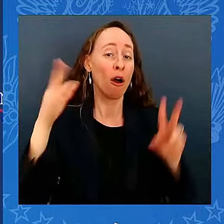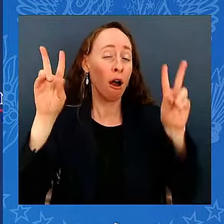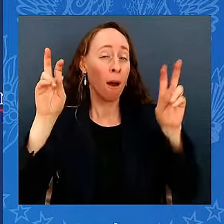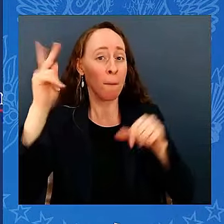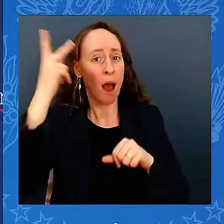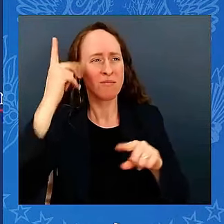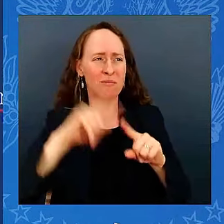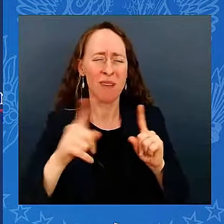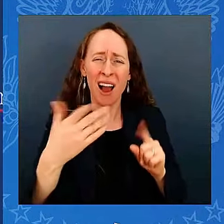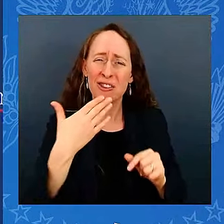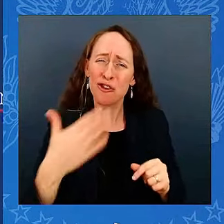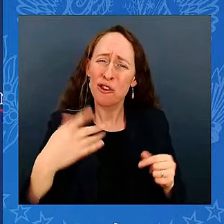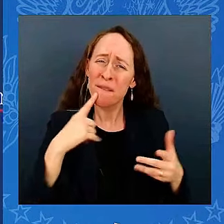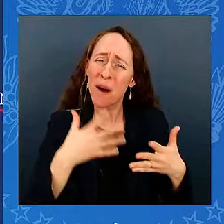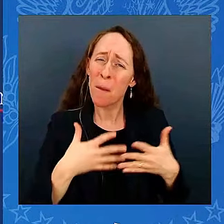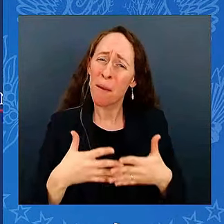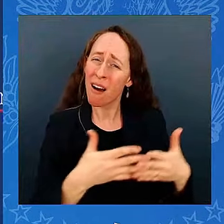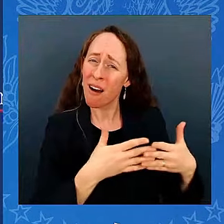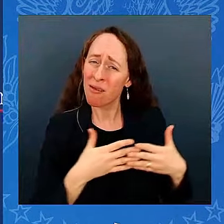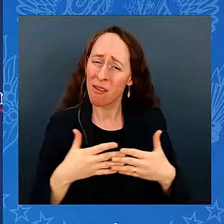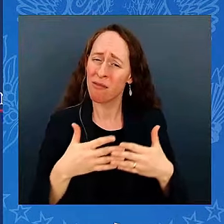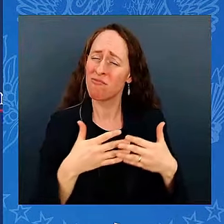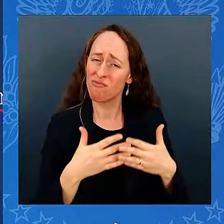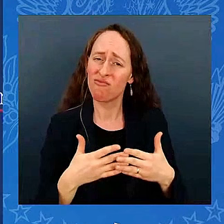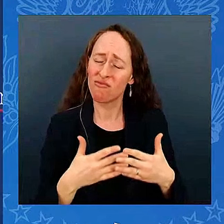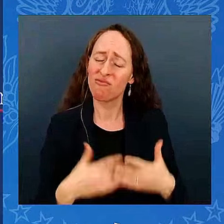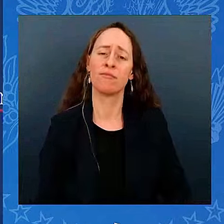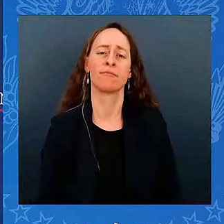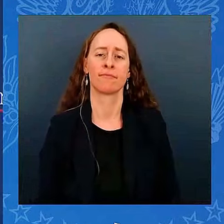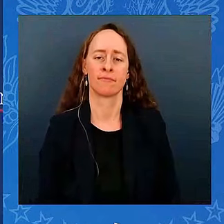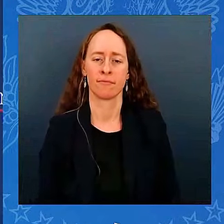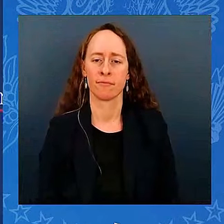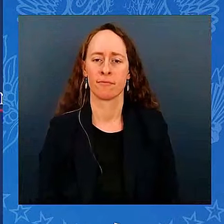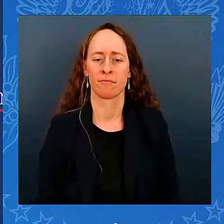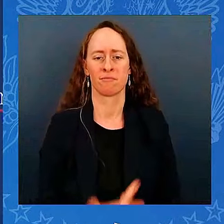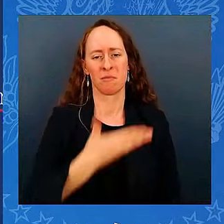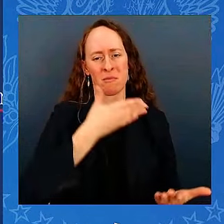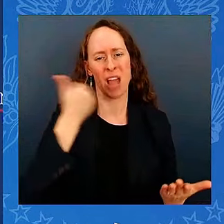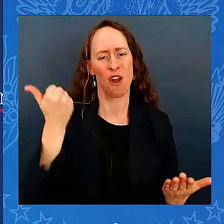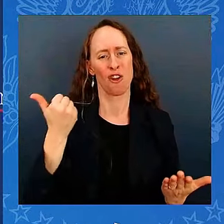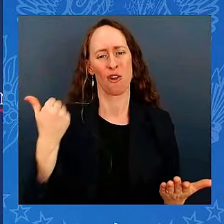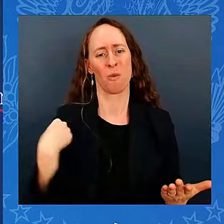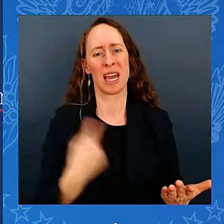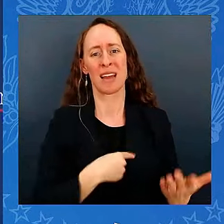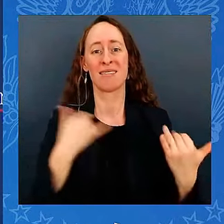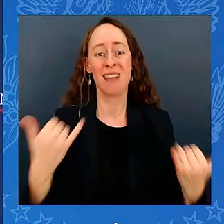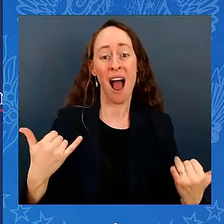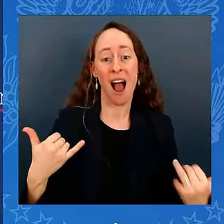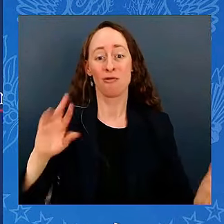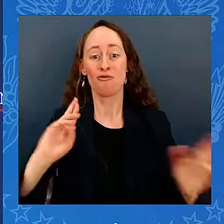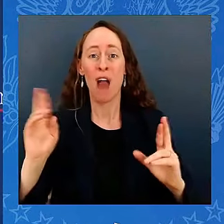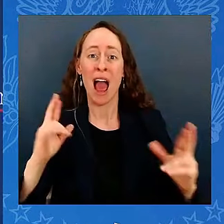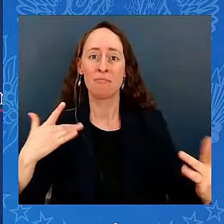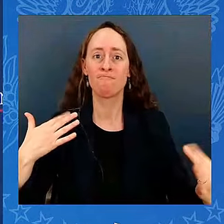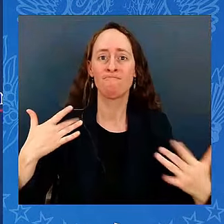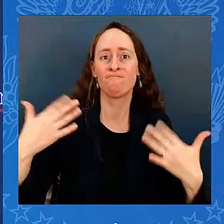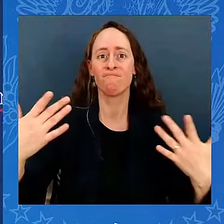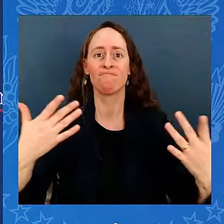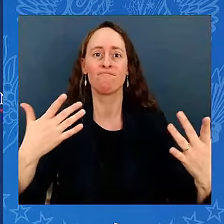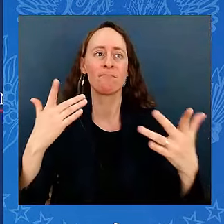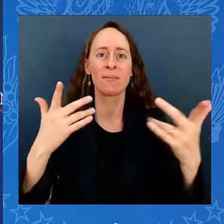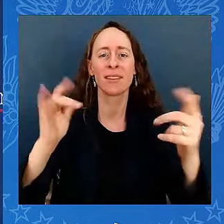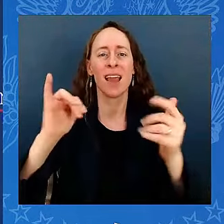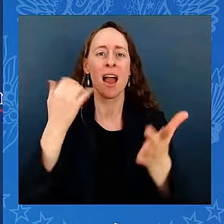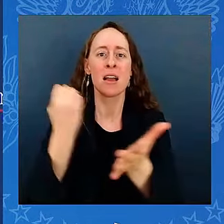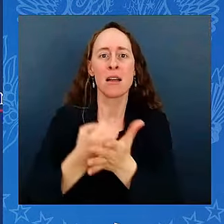in the world to truly win the economic competition in the 21st century, in my view. There's so much more we can do. We're going to